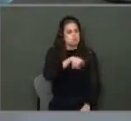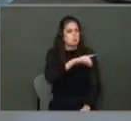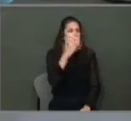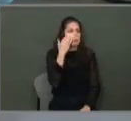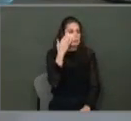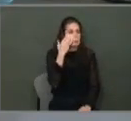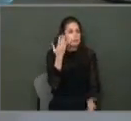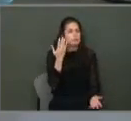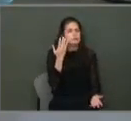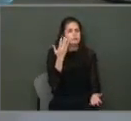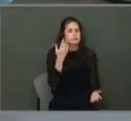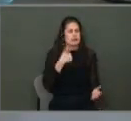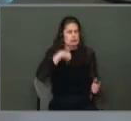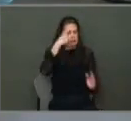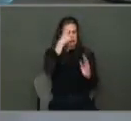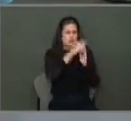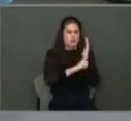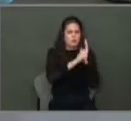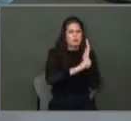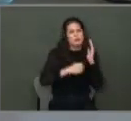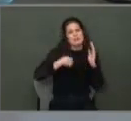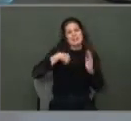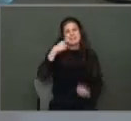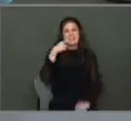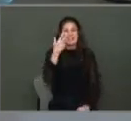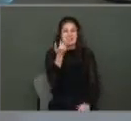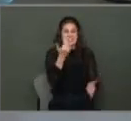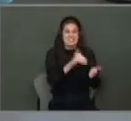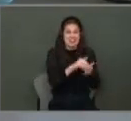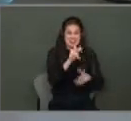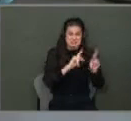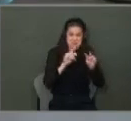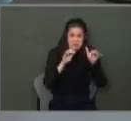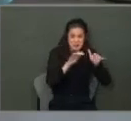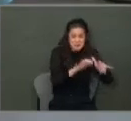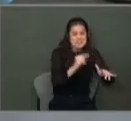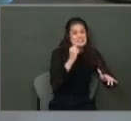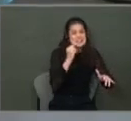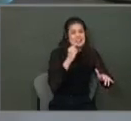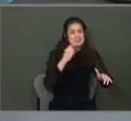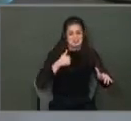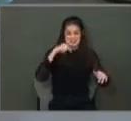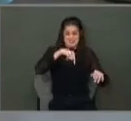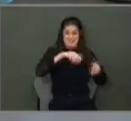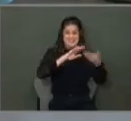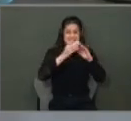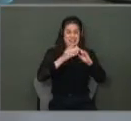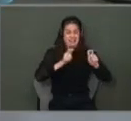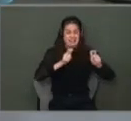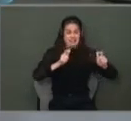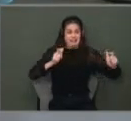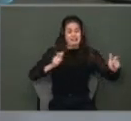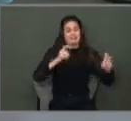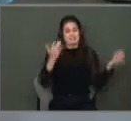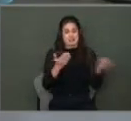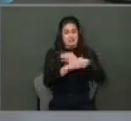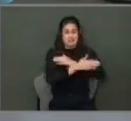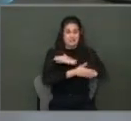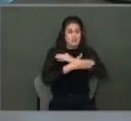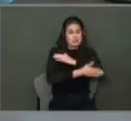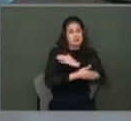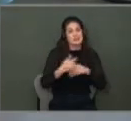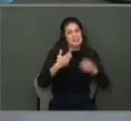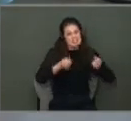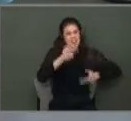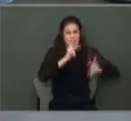there was an article a while back that said 13,000 people moved to San Antonio. I think we were the fastest growing city in the country. And you all know that a lot of